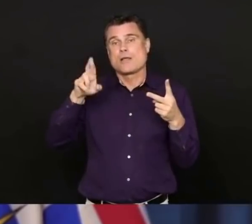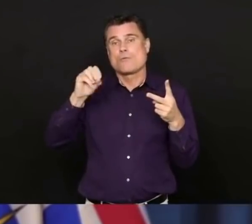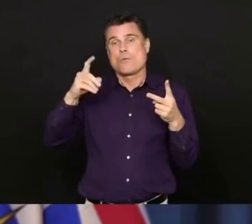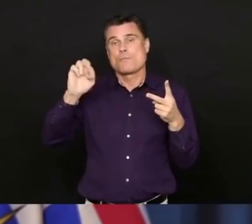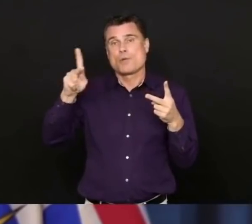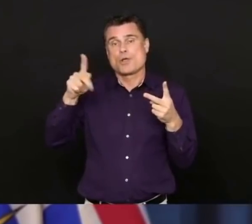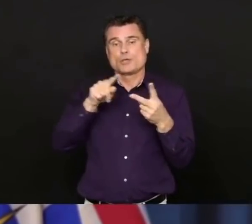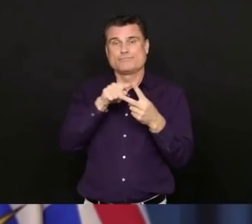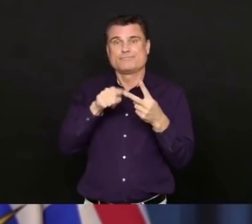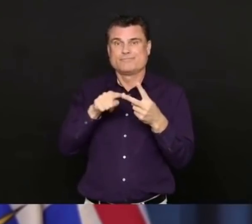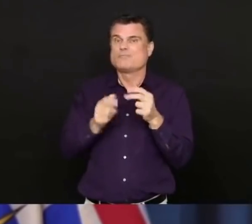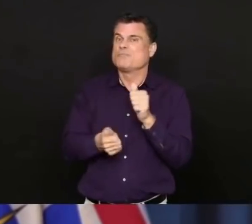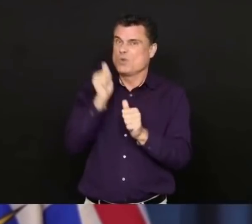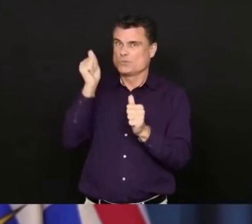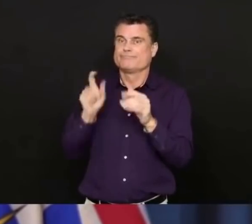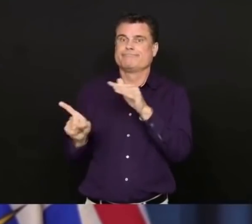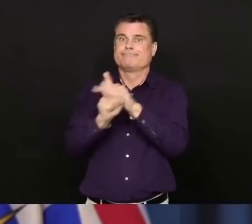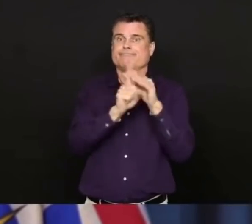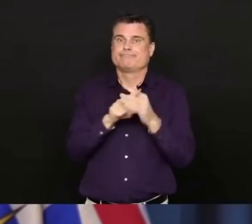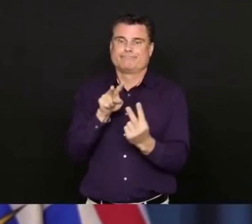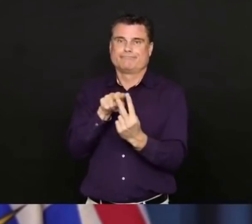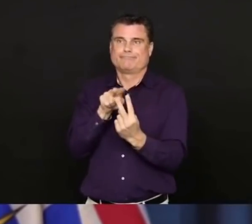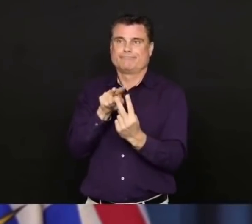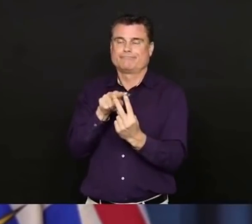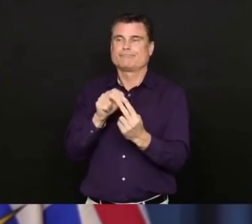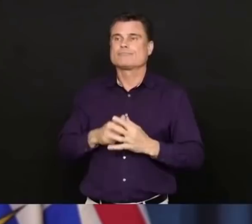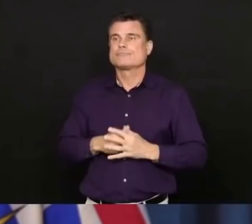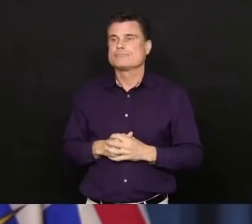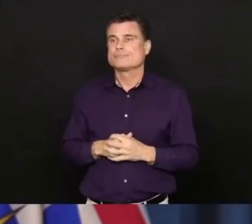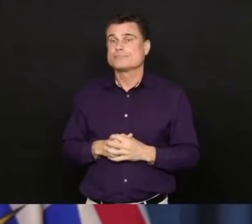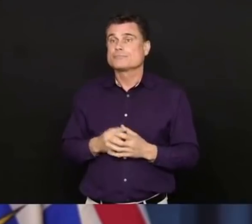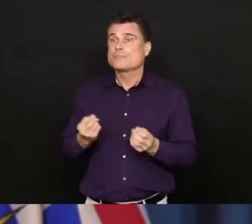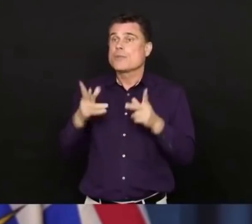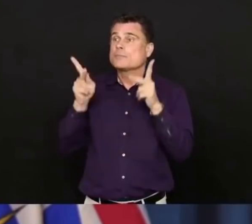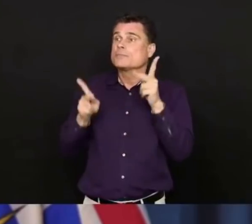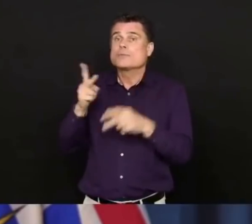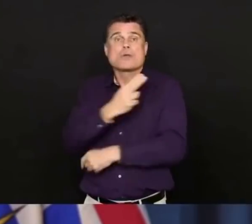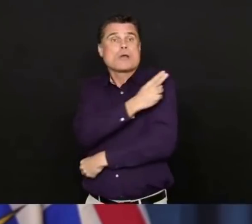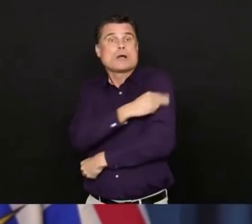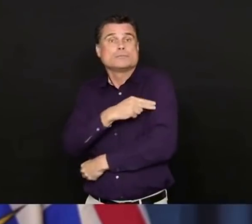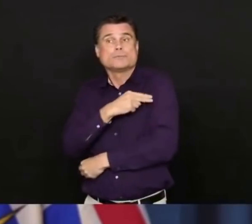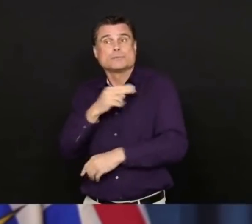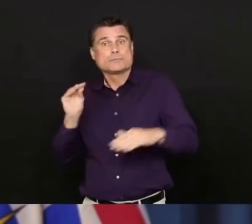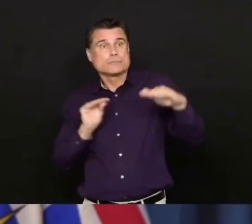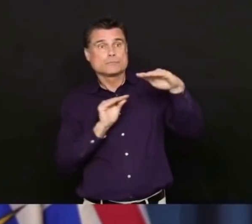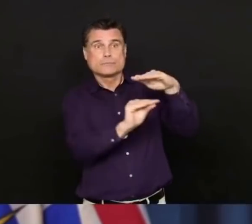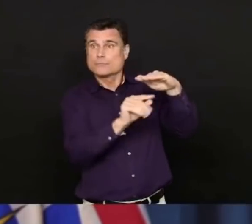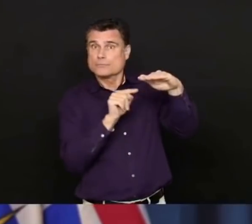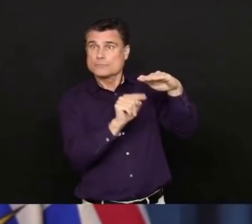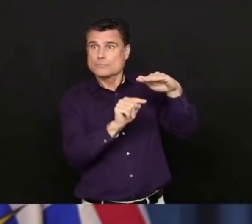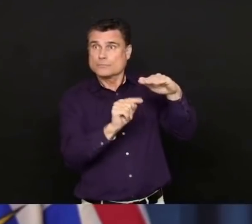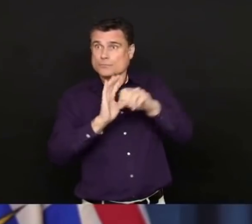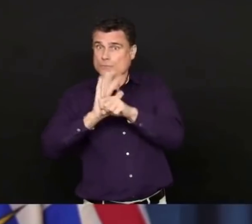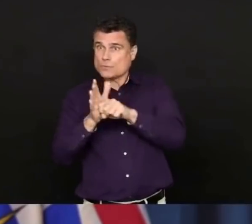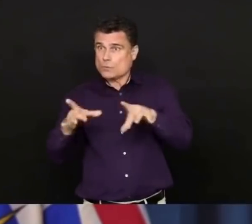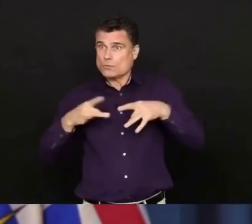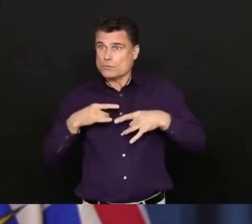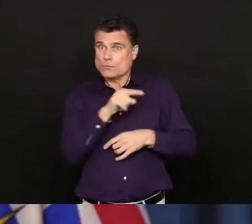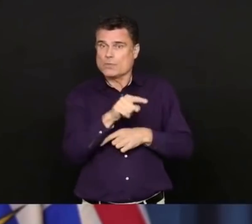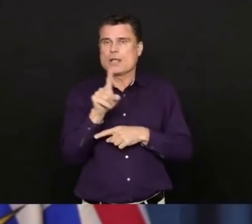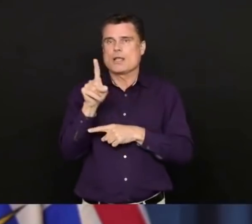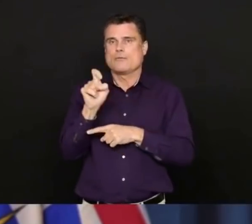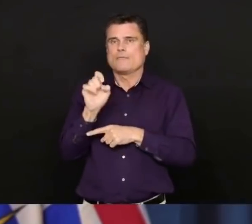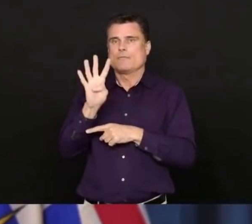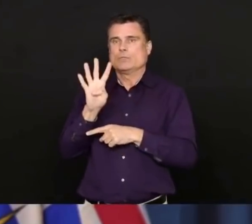The slightly positive good news today is our hospitalizations have gone down slightly to 146